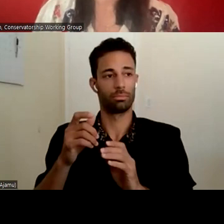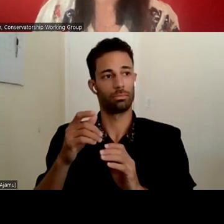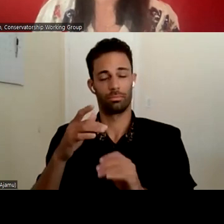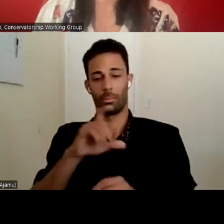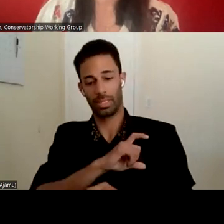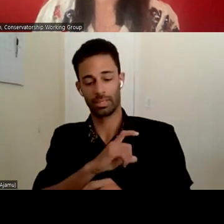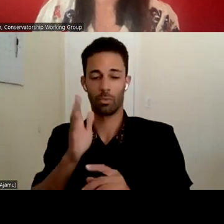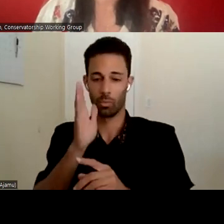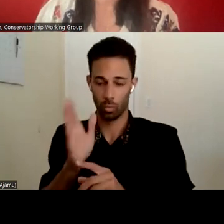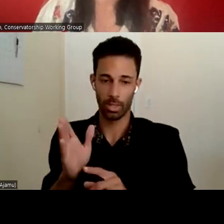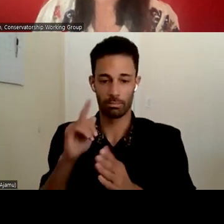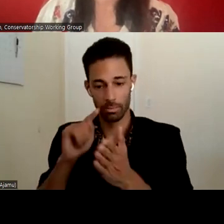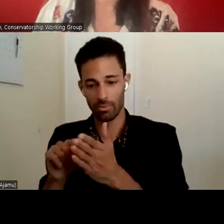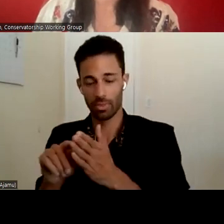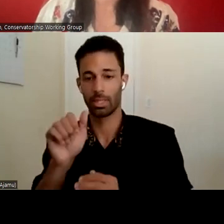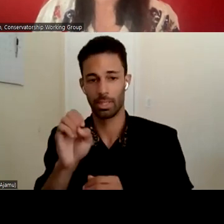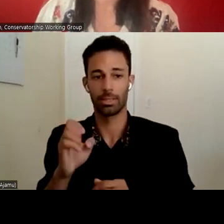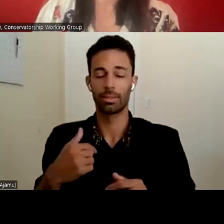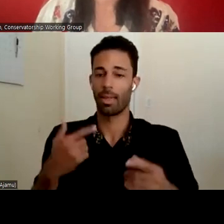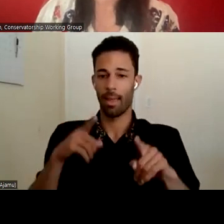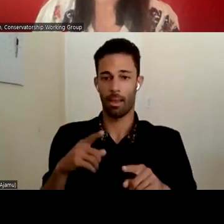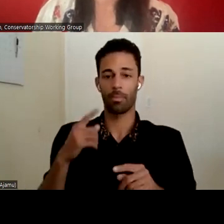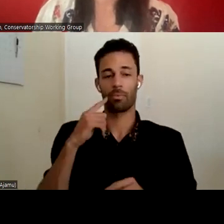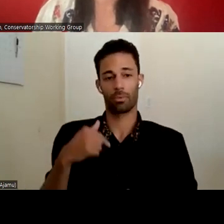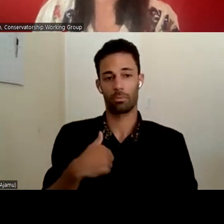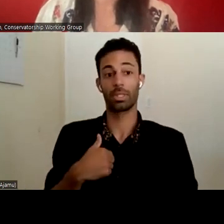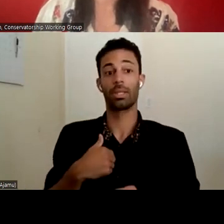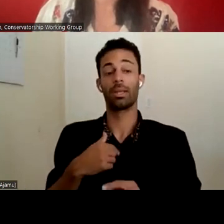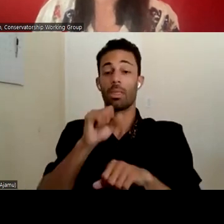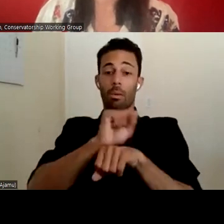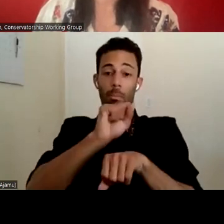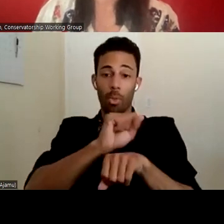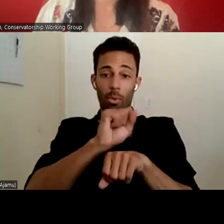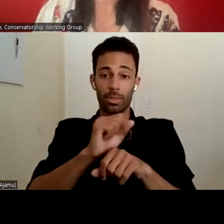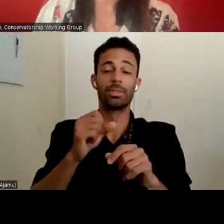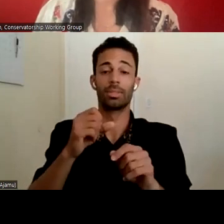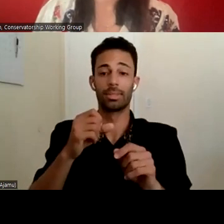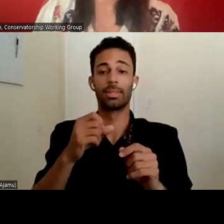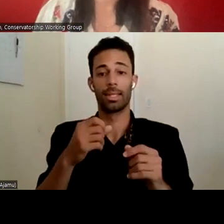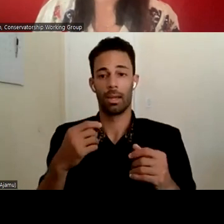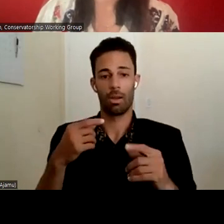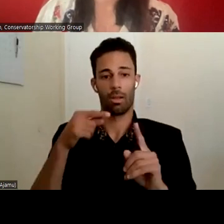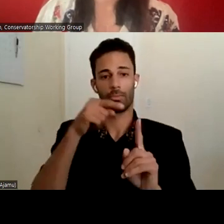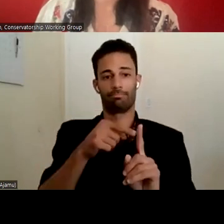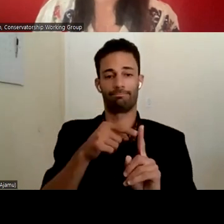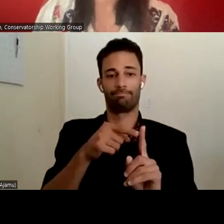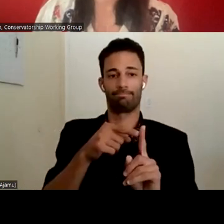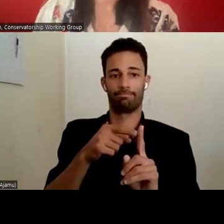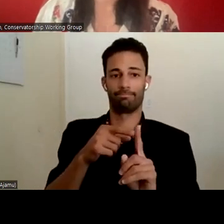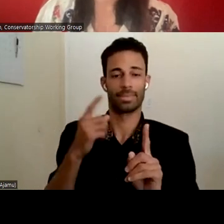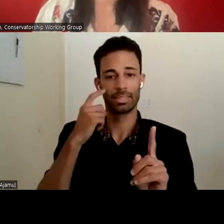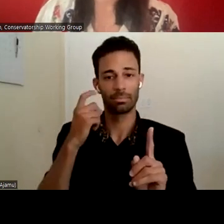with employees of facilities as the suspects and multiple victims. And the victims did think that they had